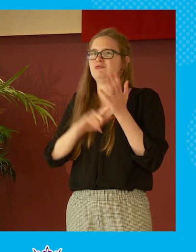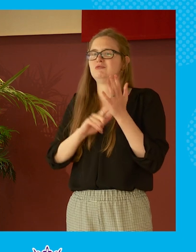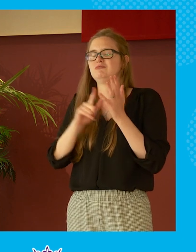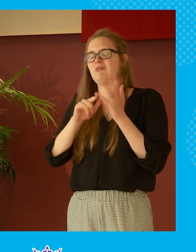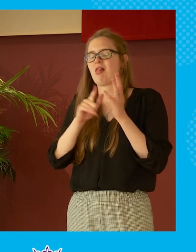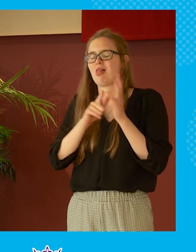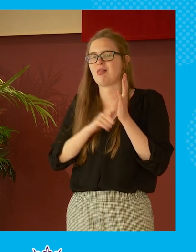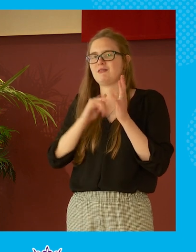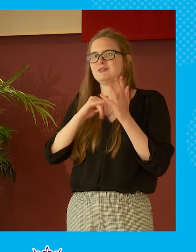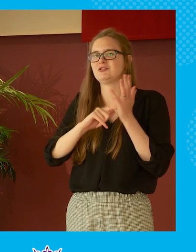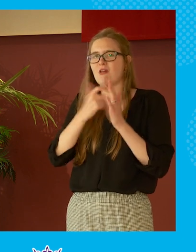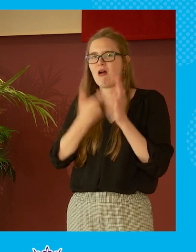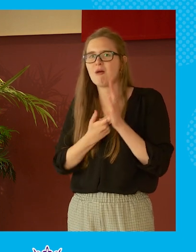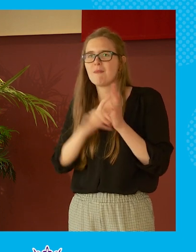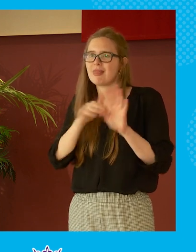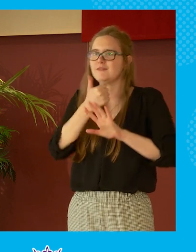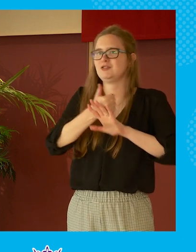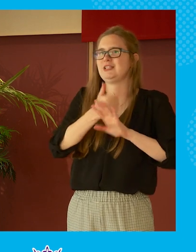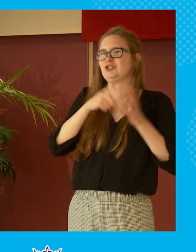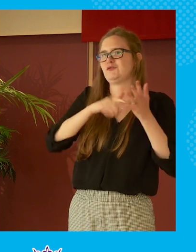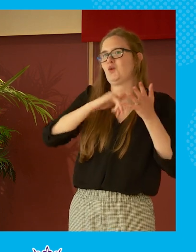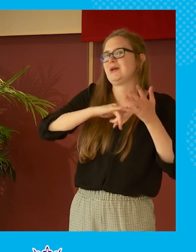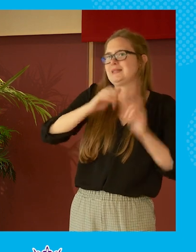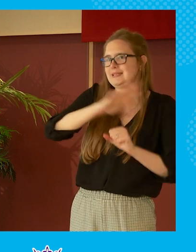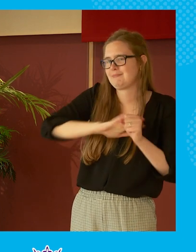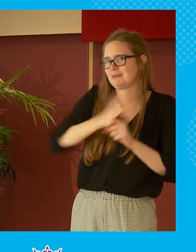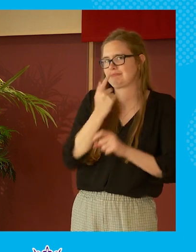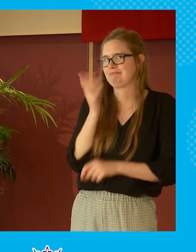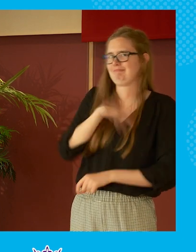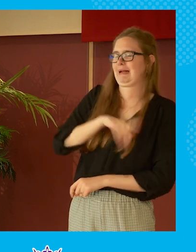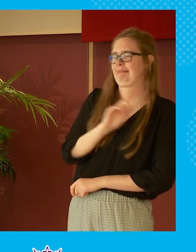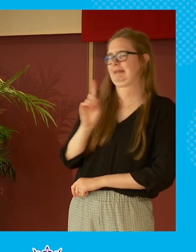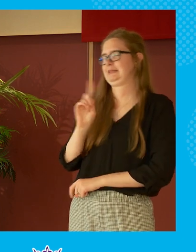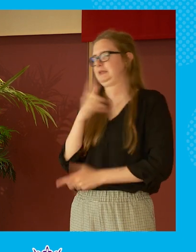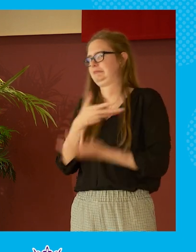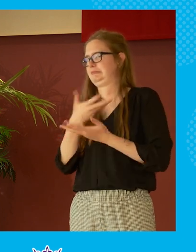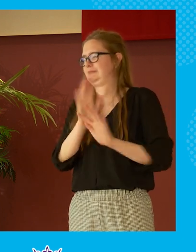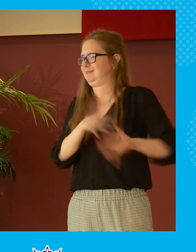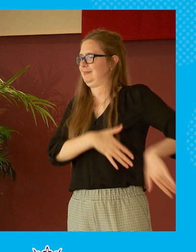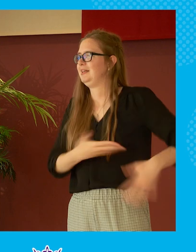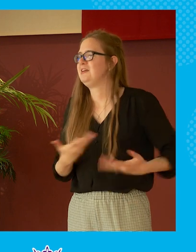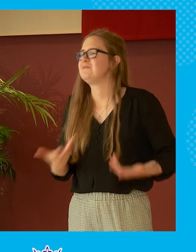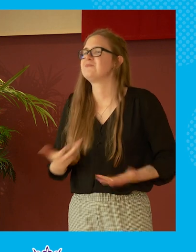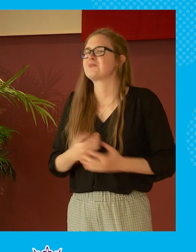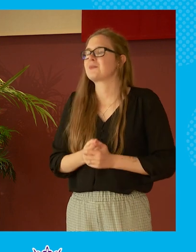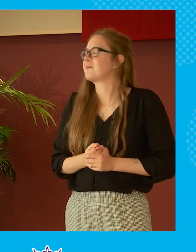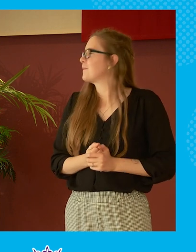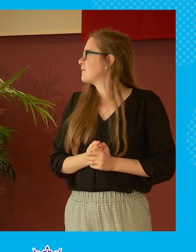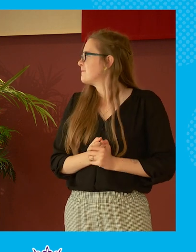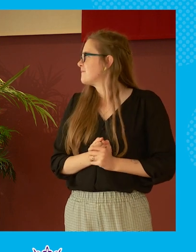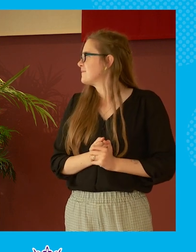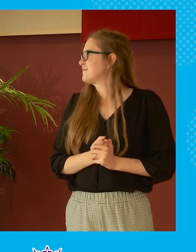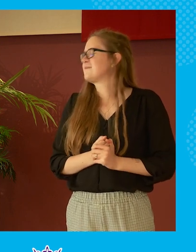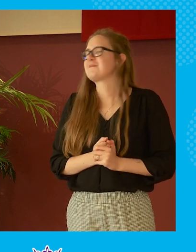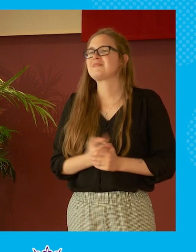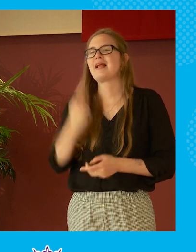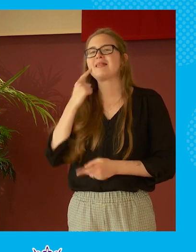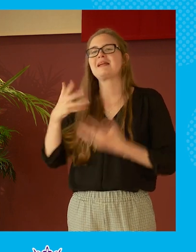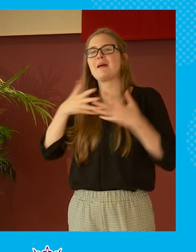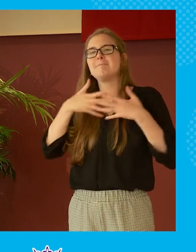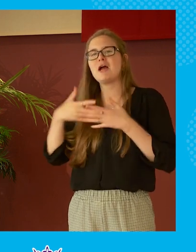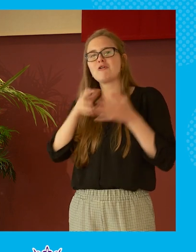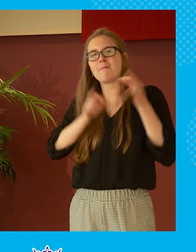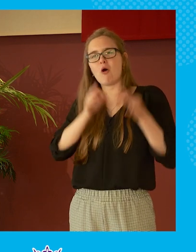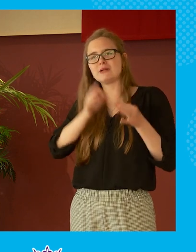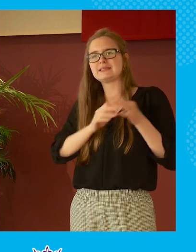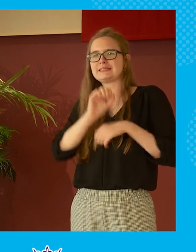mean other than the foundation the united states but we'll maybe come back to that later um but uh but i mean i think american politics